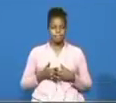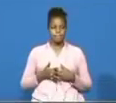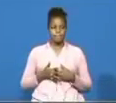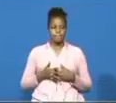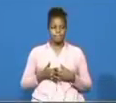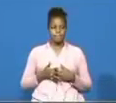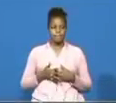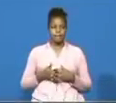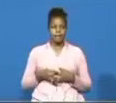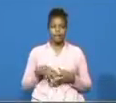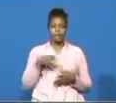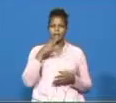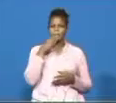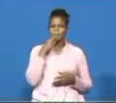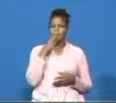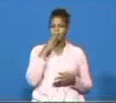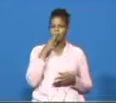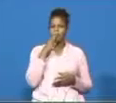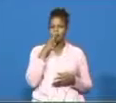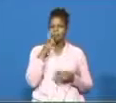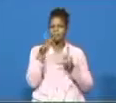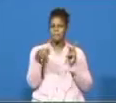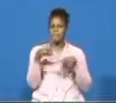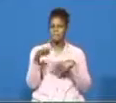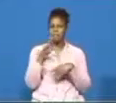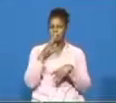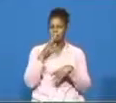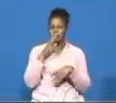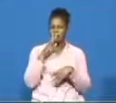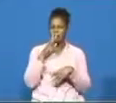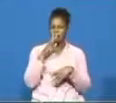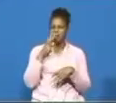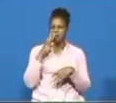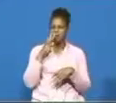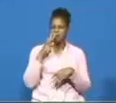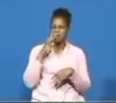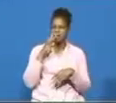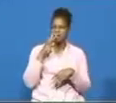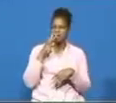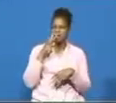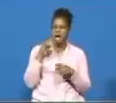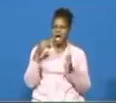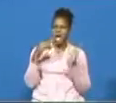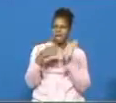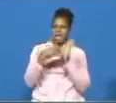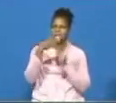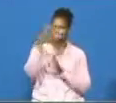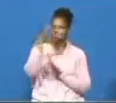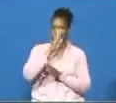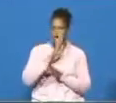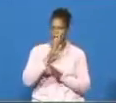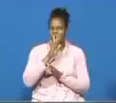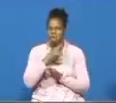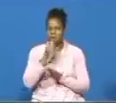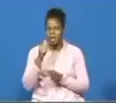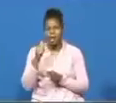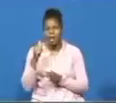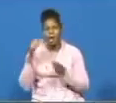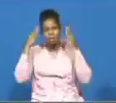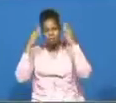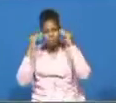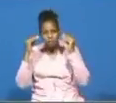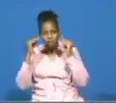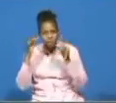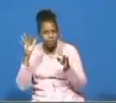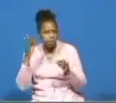against god and against moses whoa whoa look at this though faithful moses